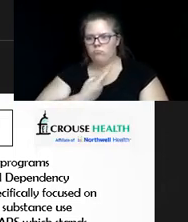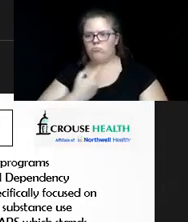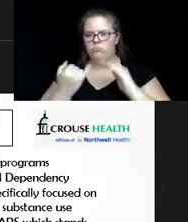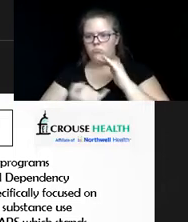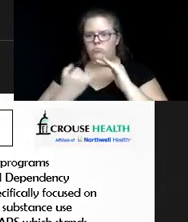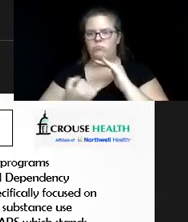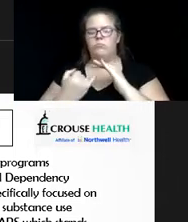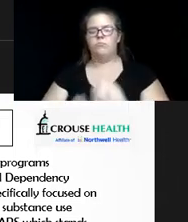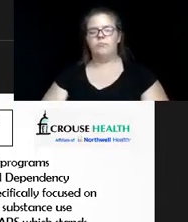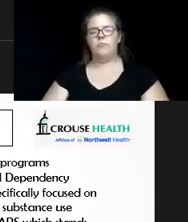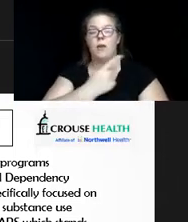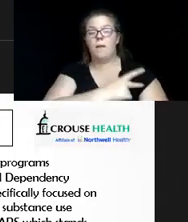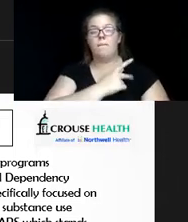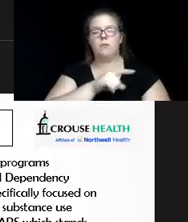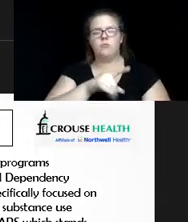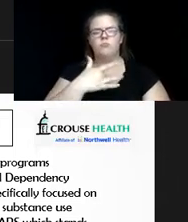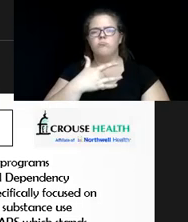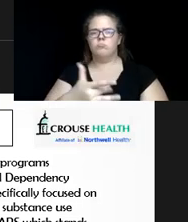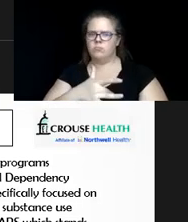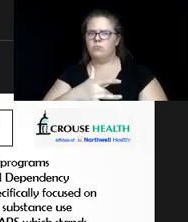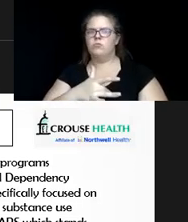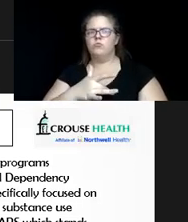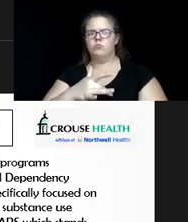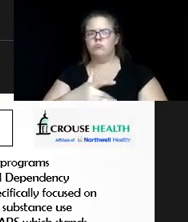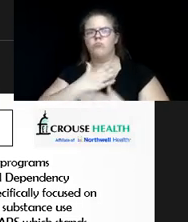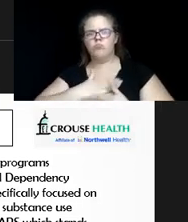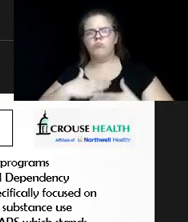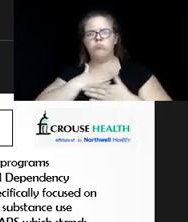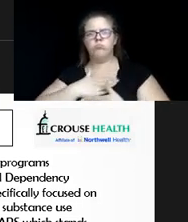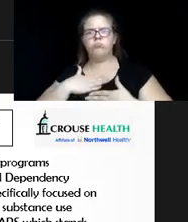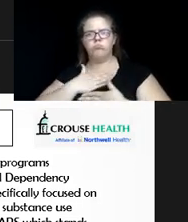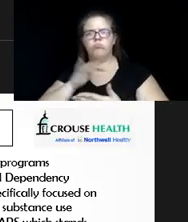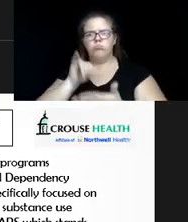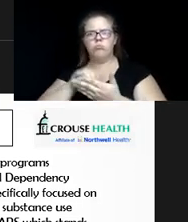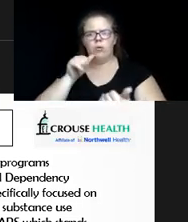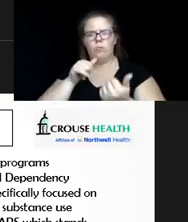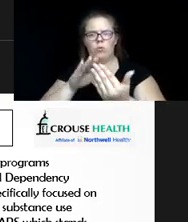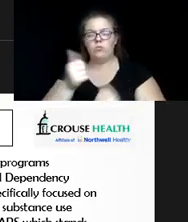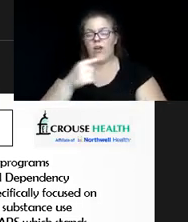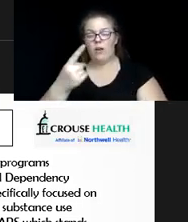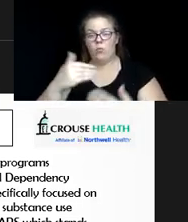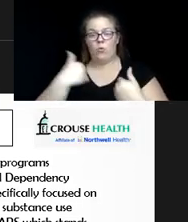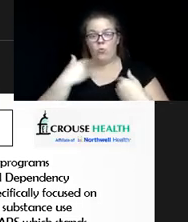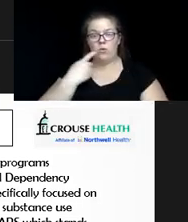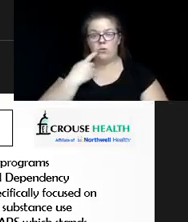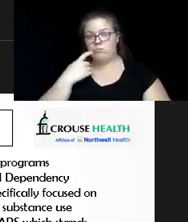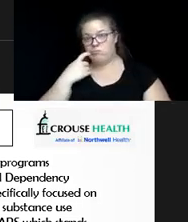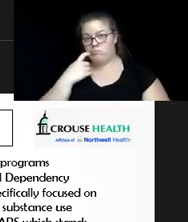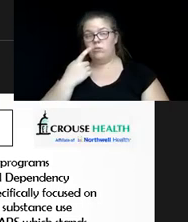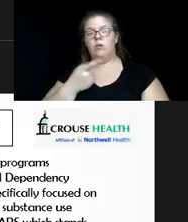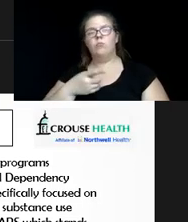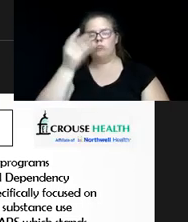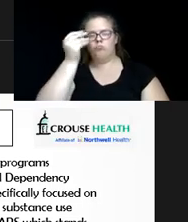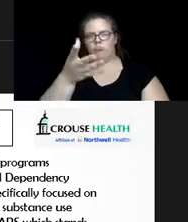they tend to be very, very responsive to it. And anybody who works in addiction will tell you that some of the most